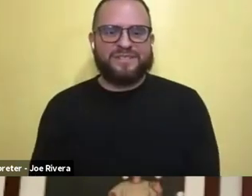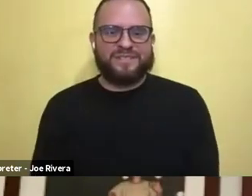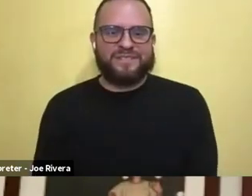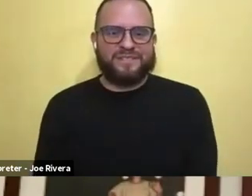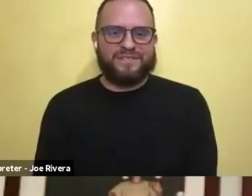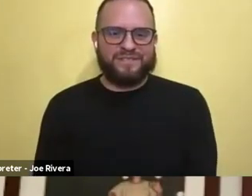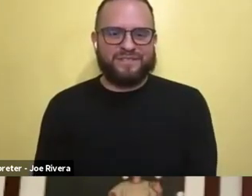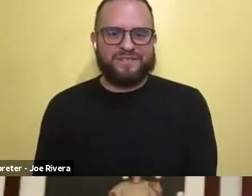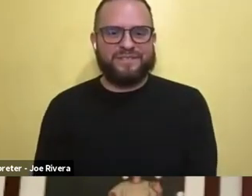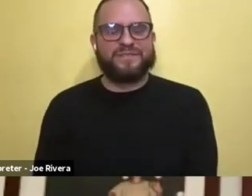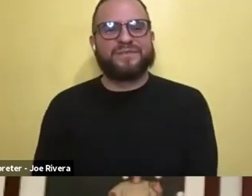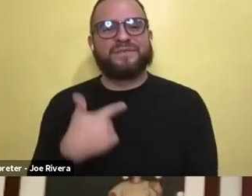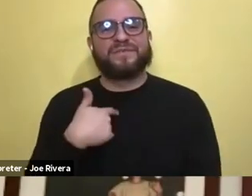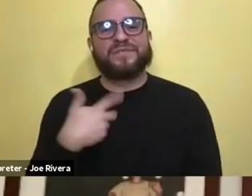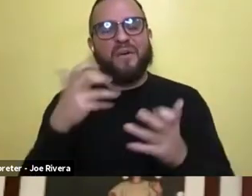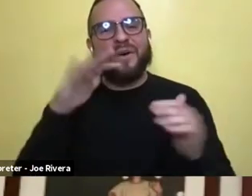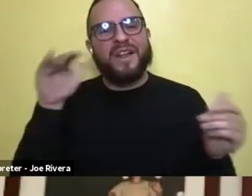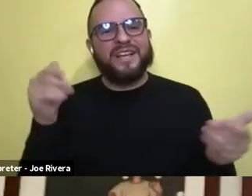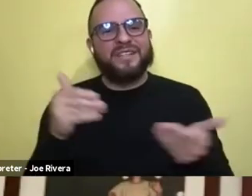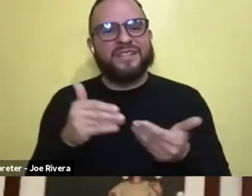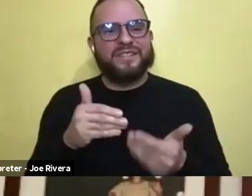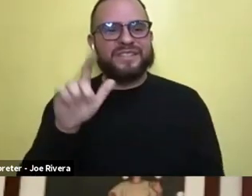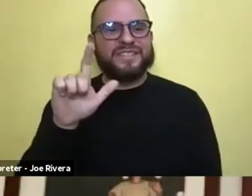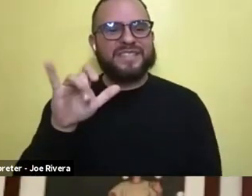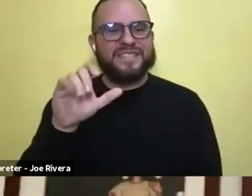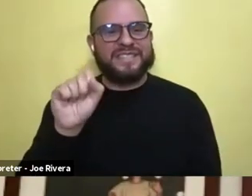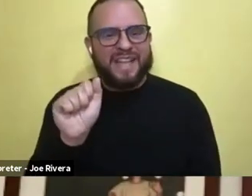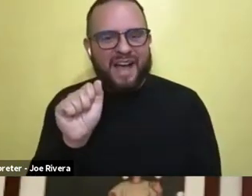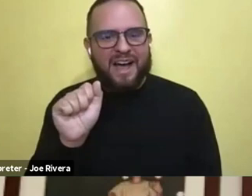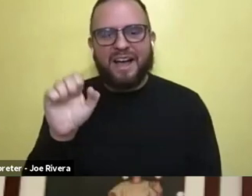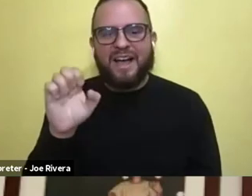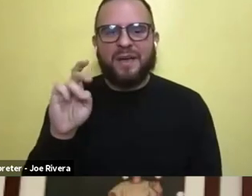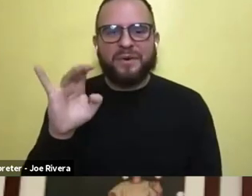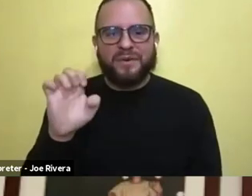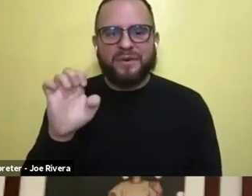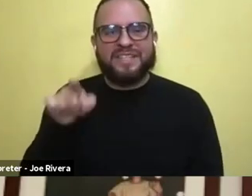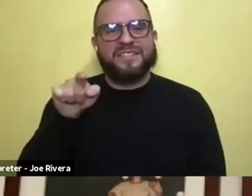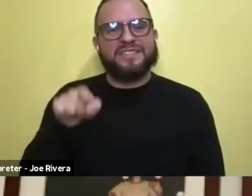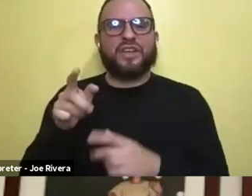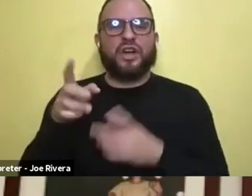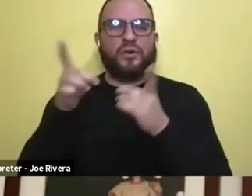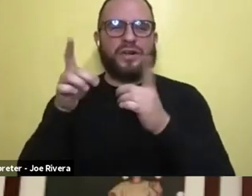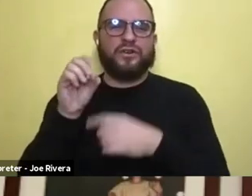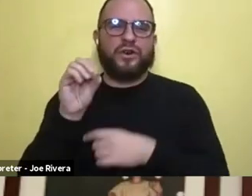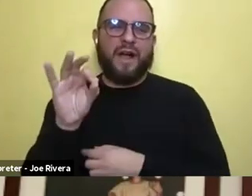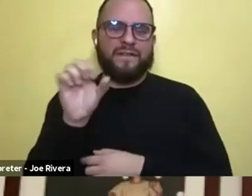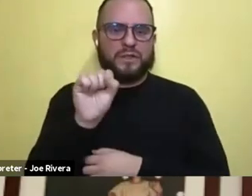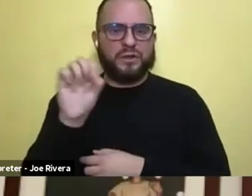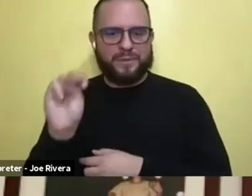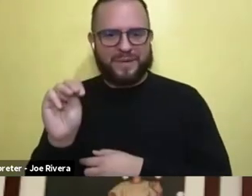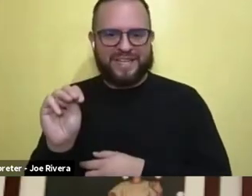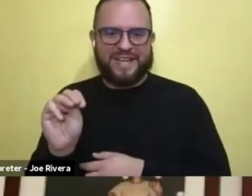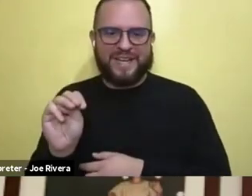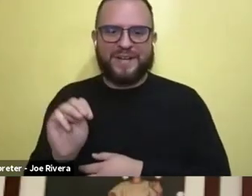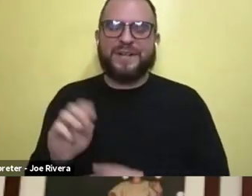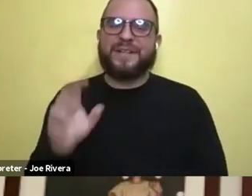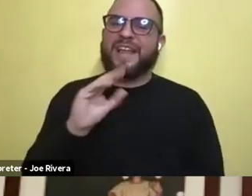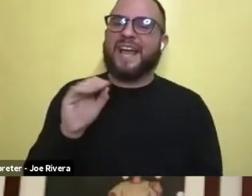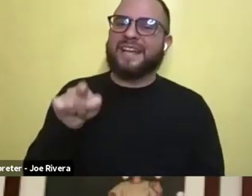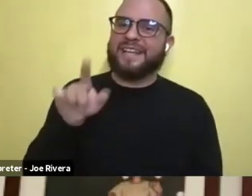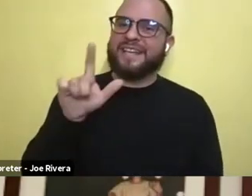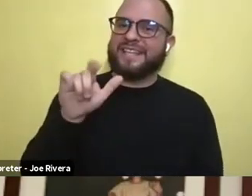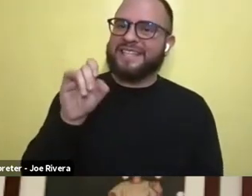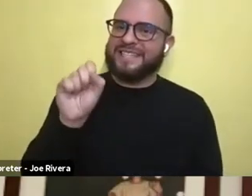to introduce Lisa Emery, who is our director of social media and Lisa is going to,